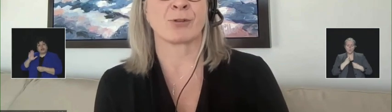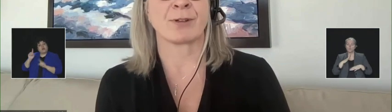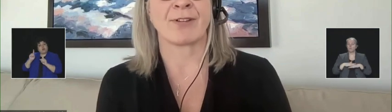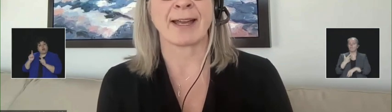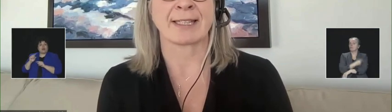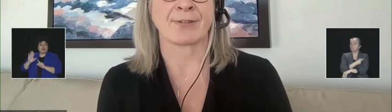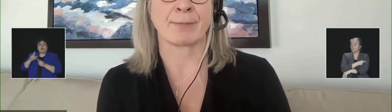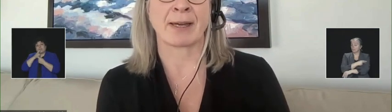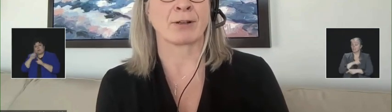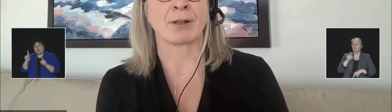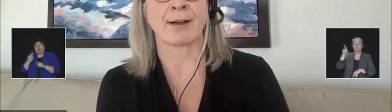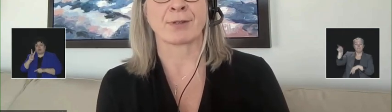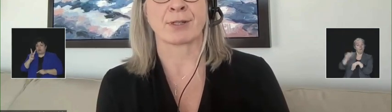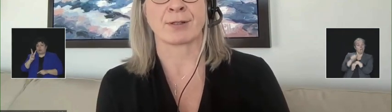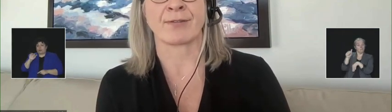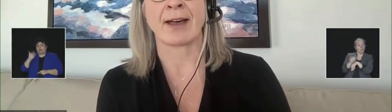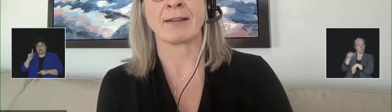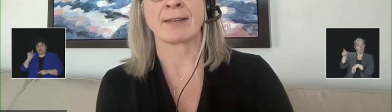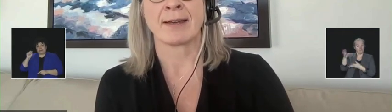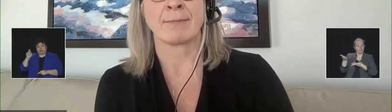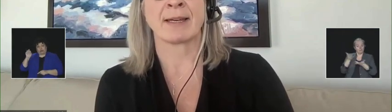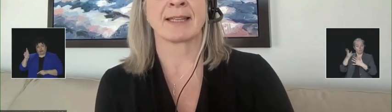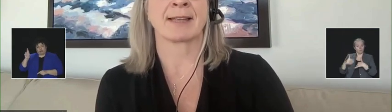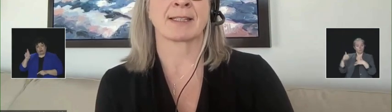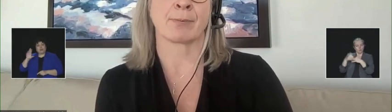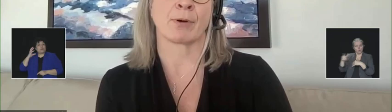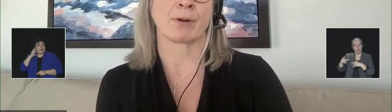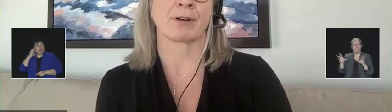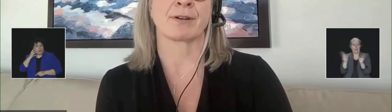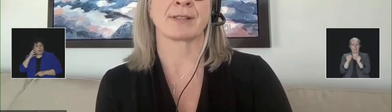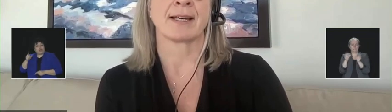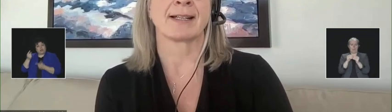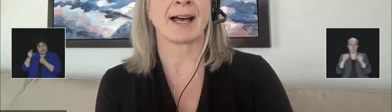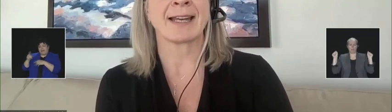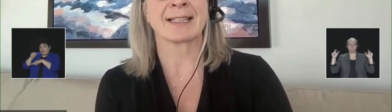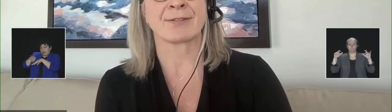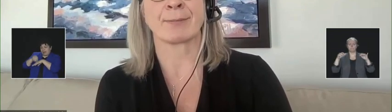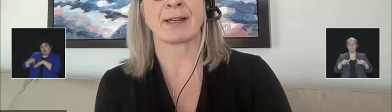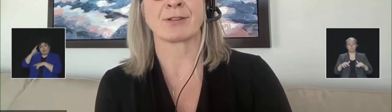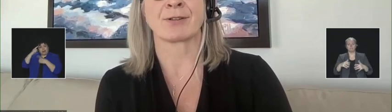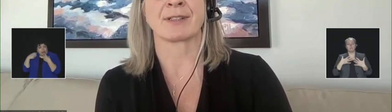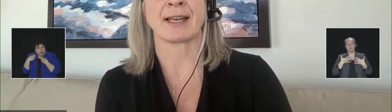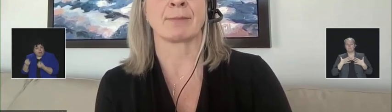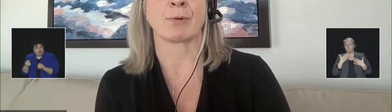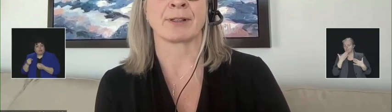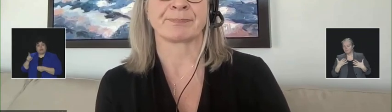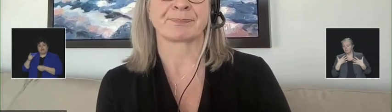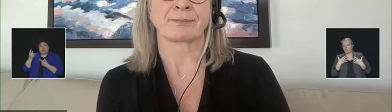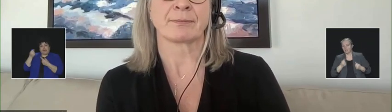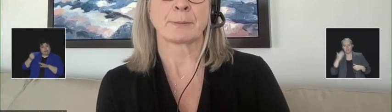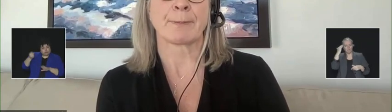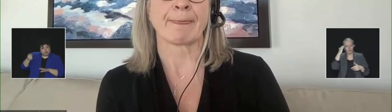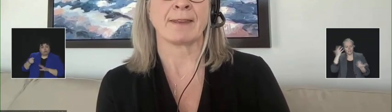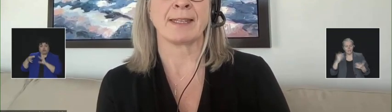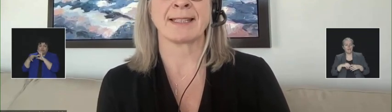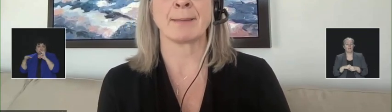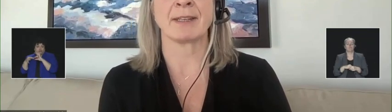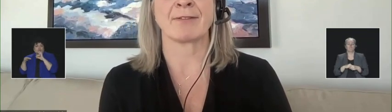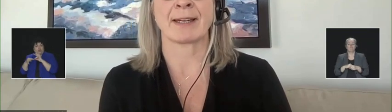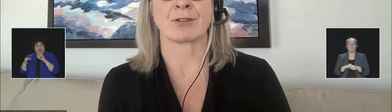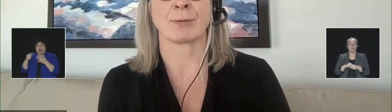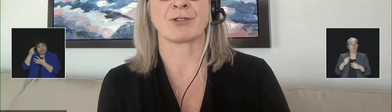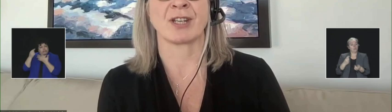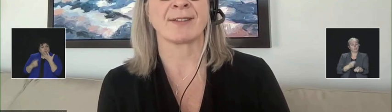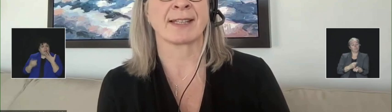to feature advice from medical officers of health, mental health support workers, guidance from elders, and more. The